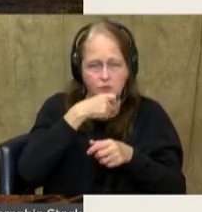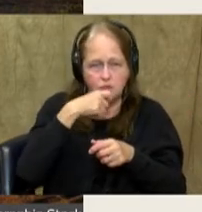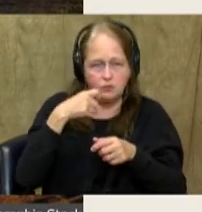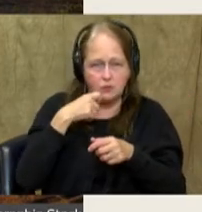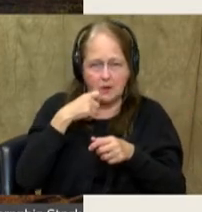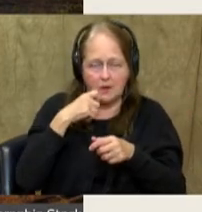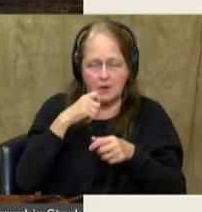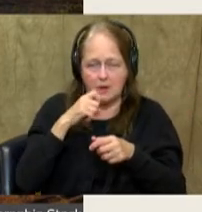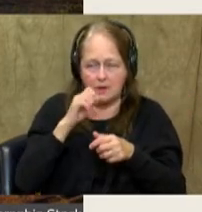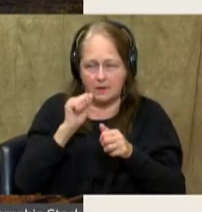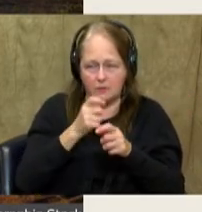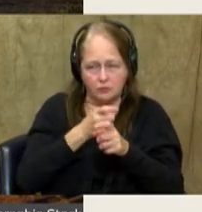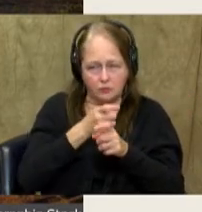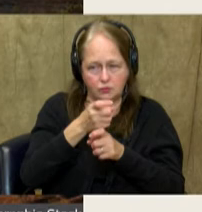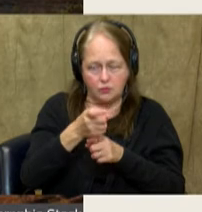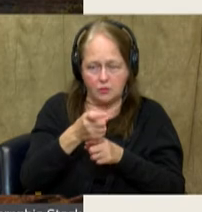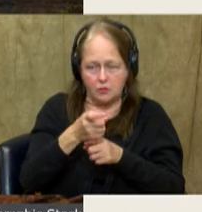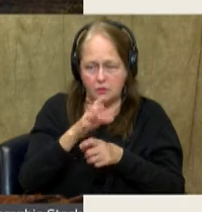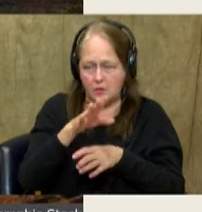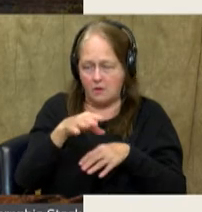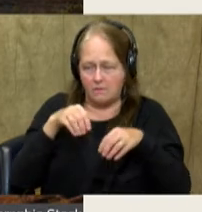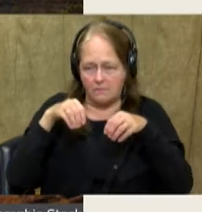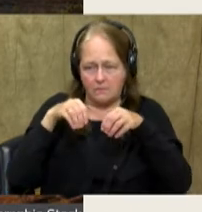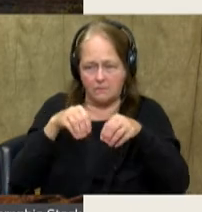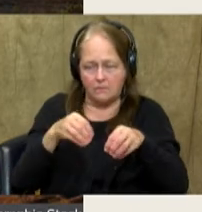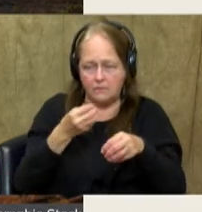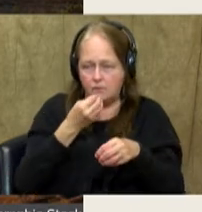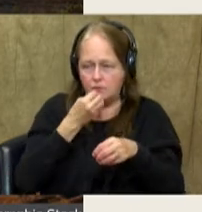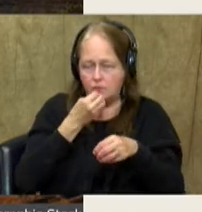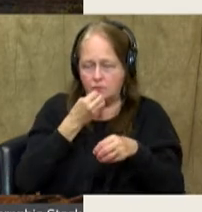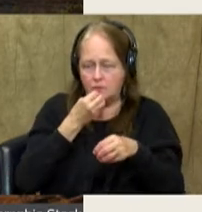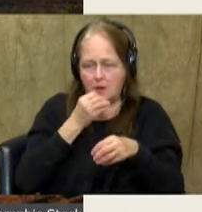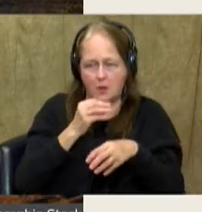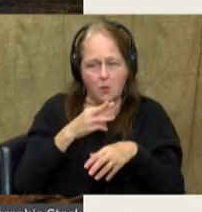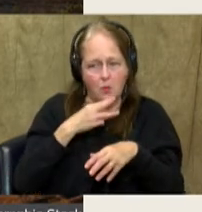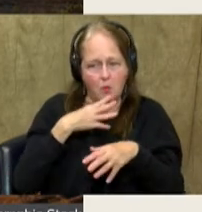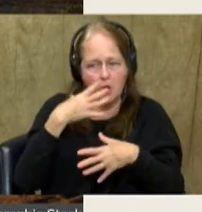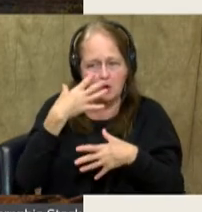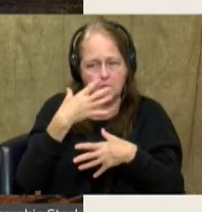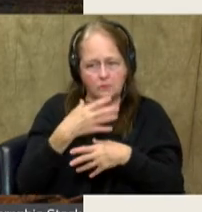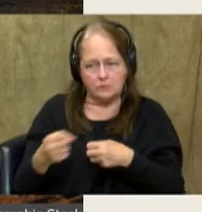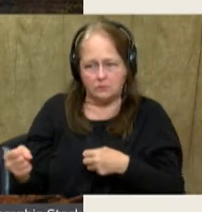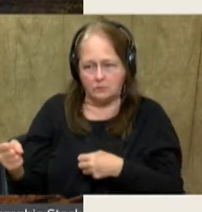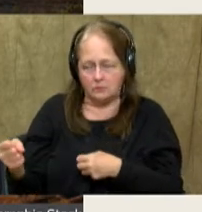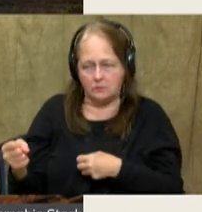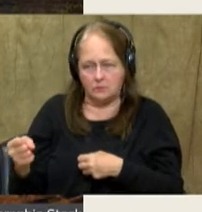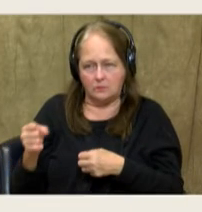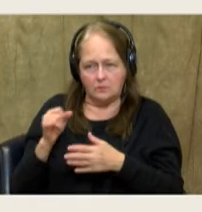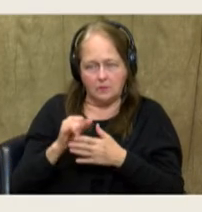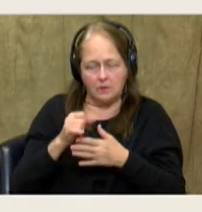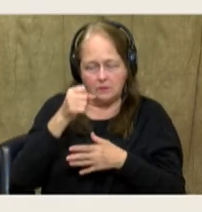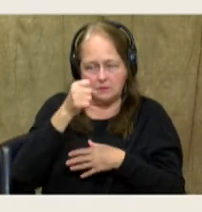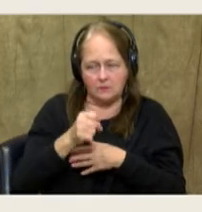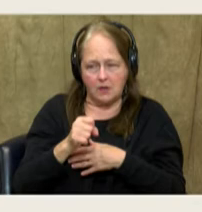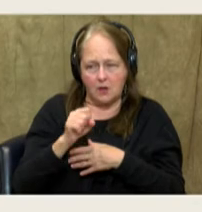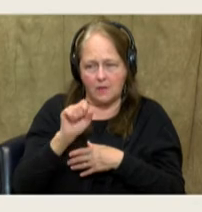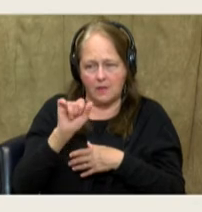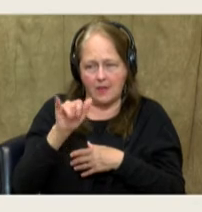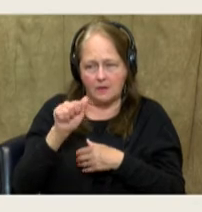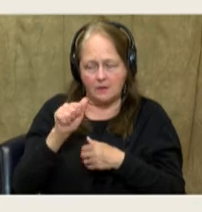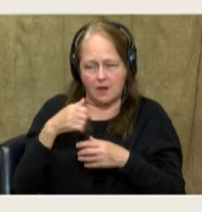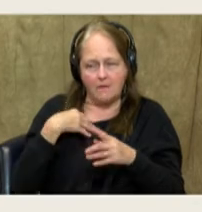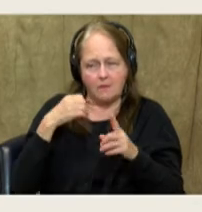monsoon can really destroy crops in this region and deplete what water resources they have. So South Asia is definitely impacted